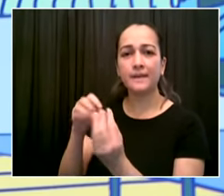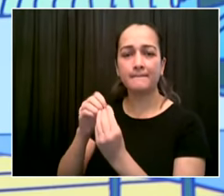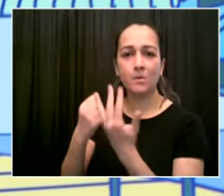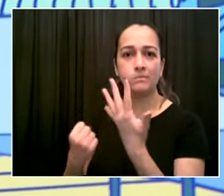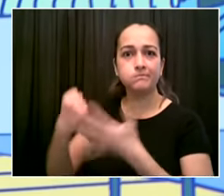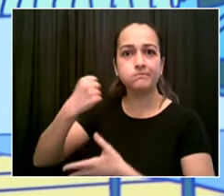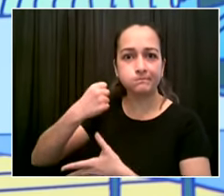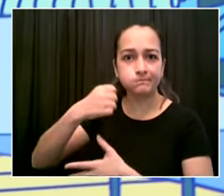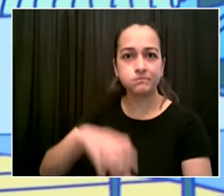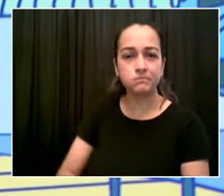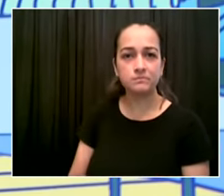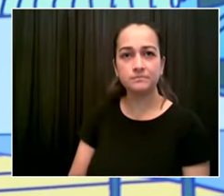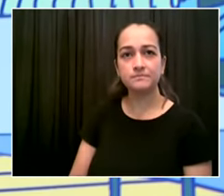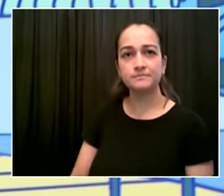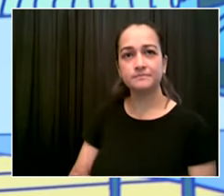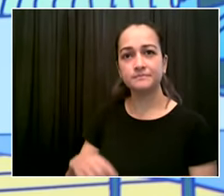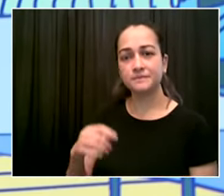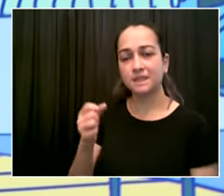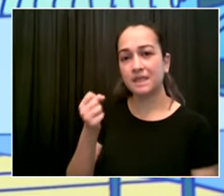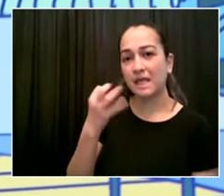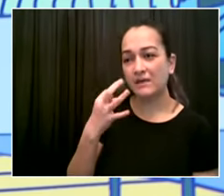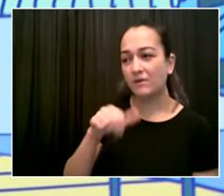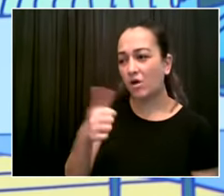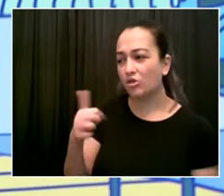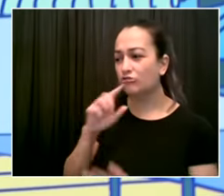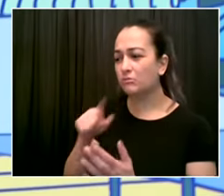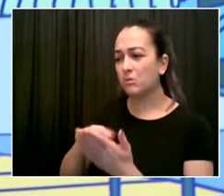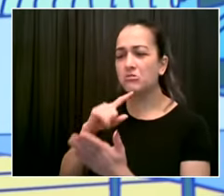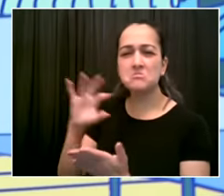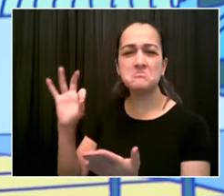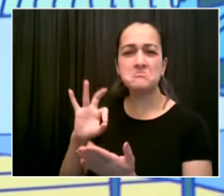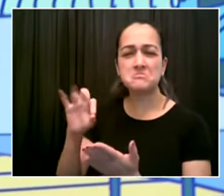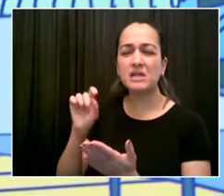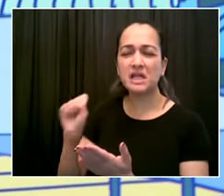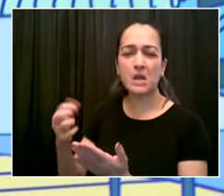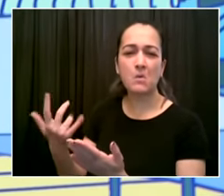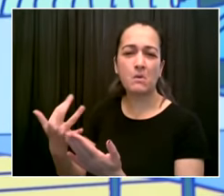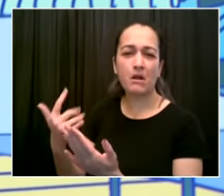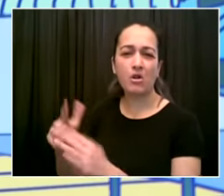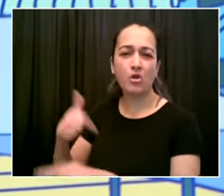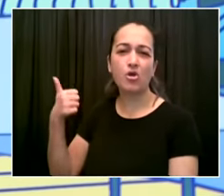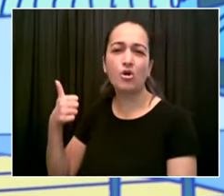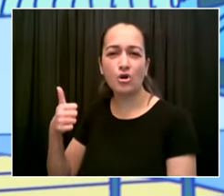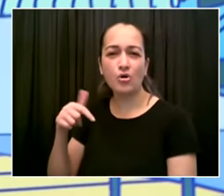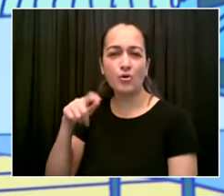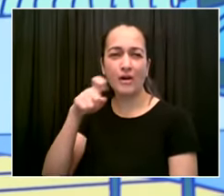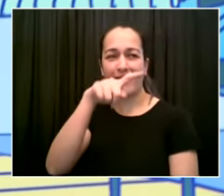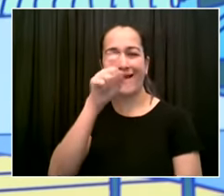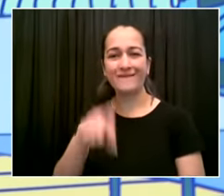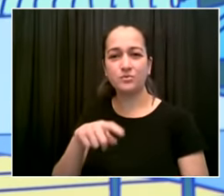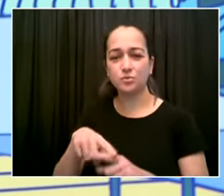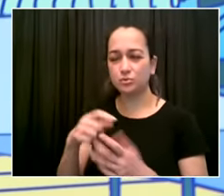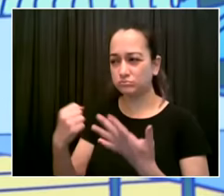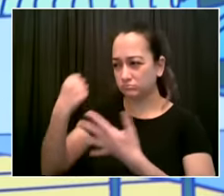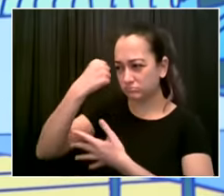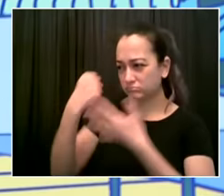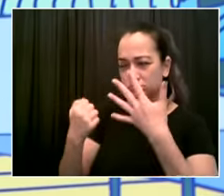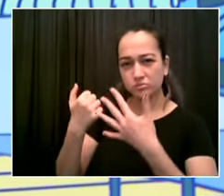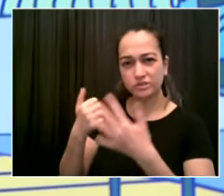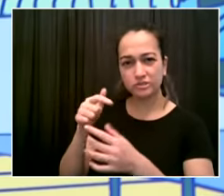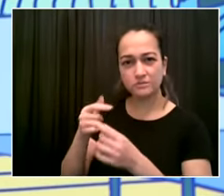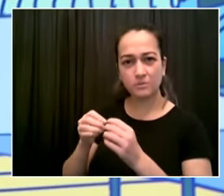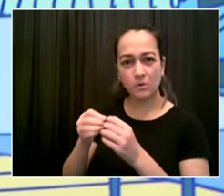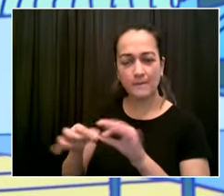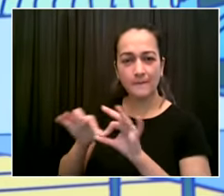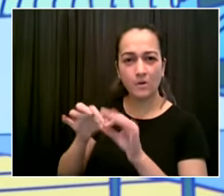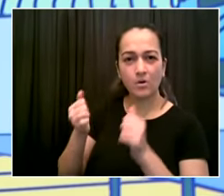after that initial decision that the steps taken to determine larger discipline are improved there's a lot going on and